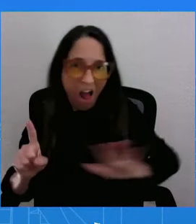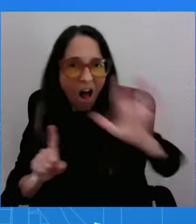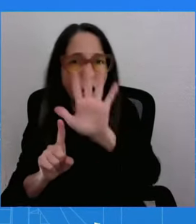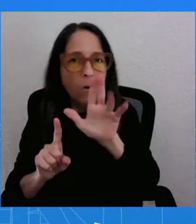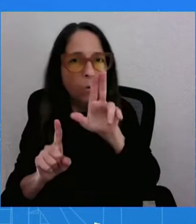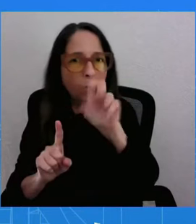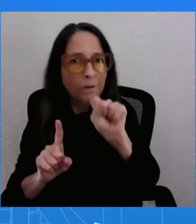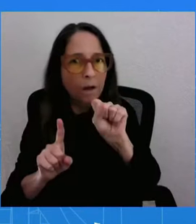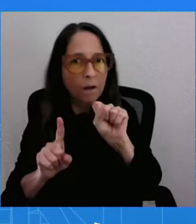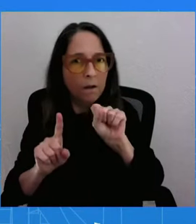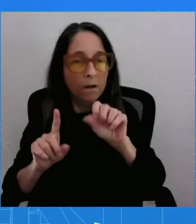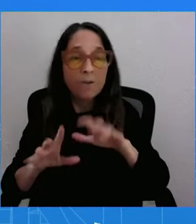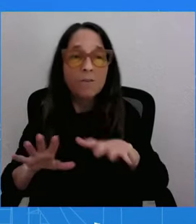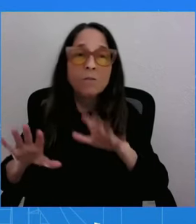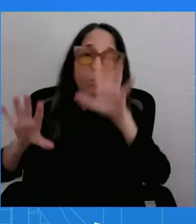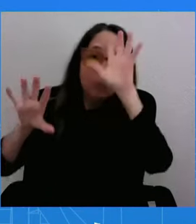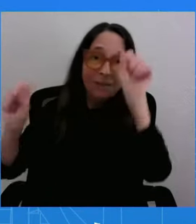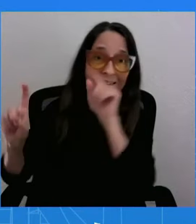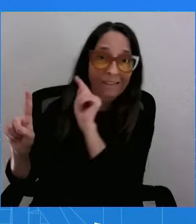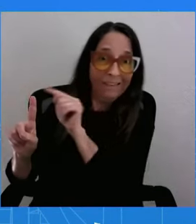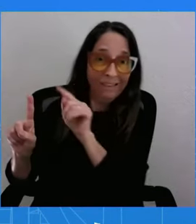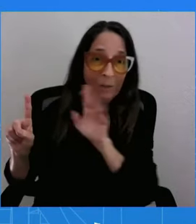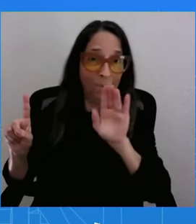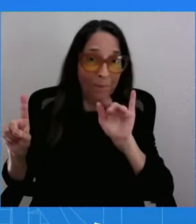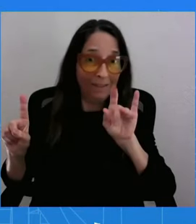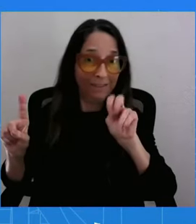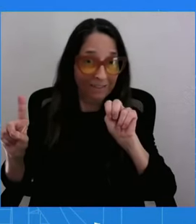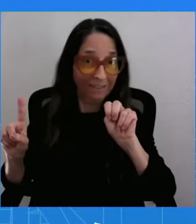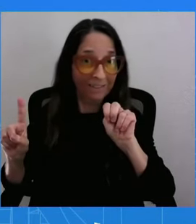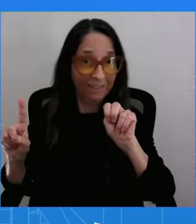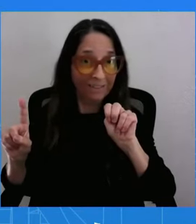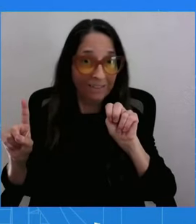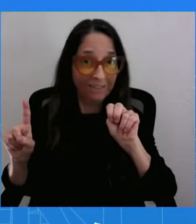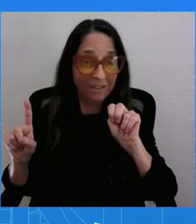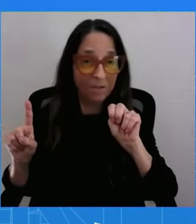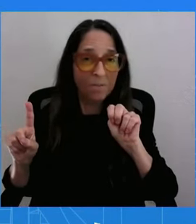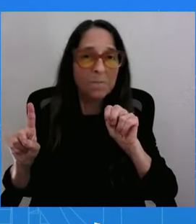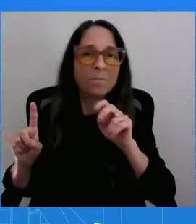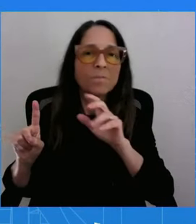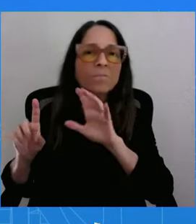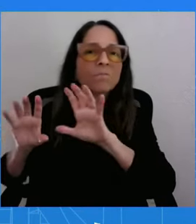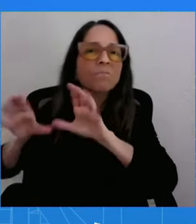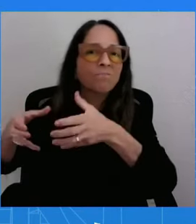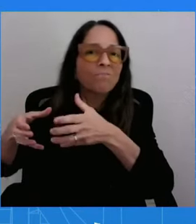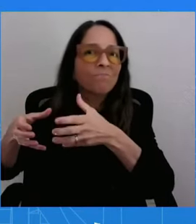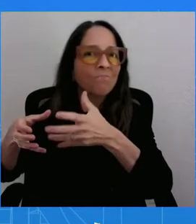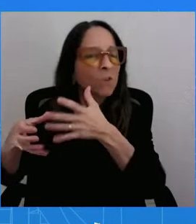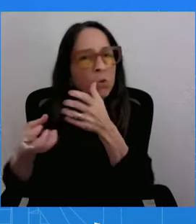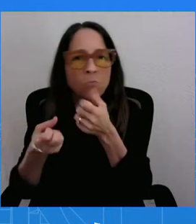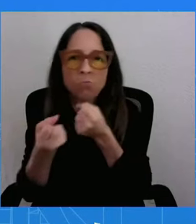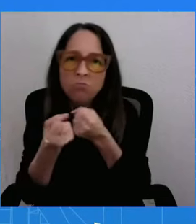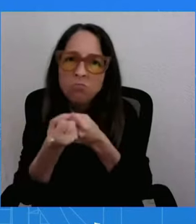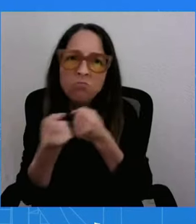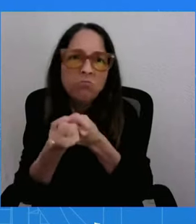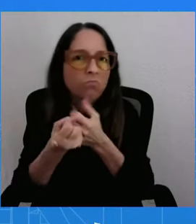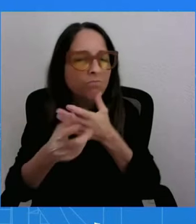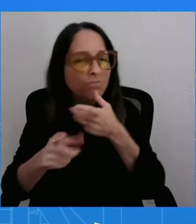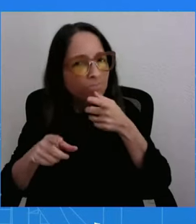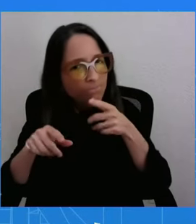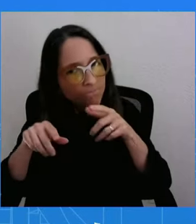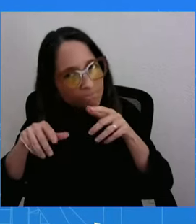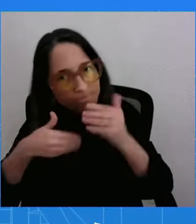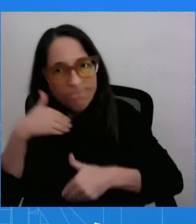and want to continue to see that done. And as I said at the end of my topper earlier, is that enough is enough. And